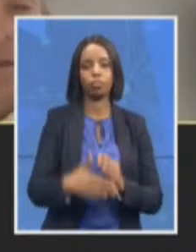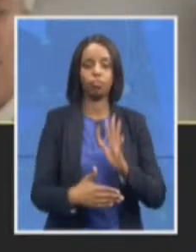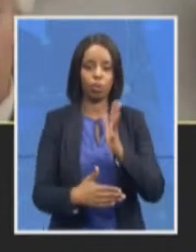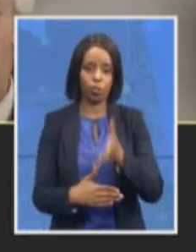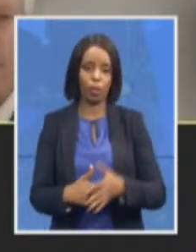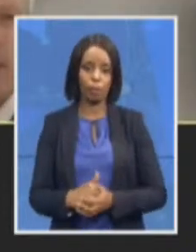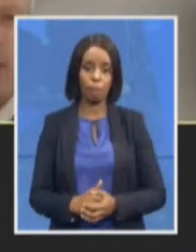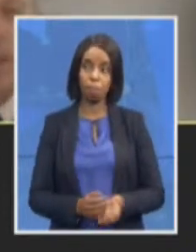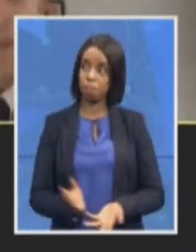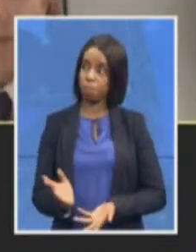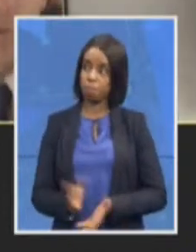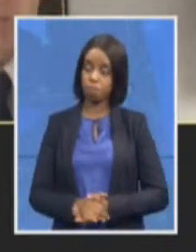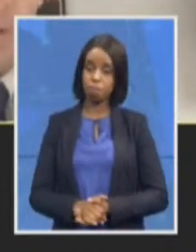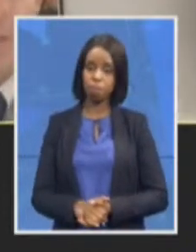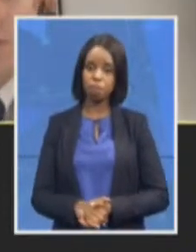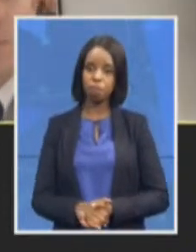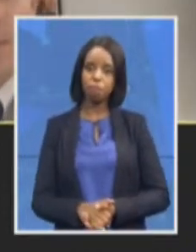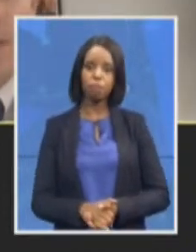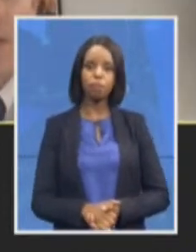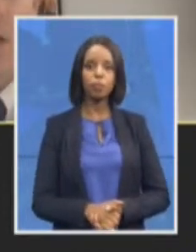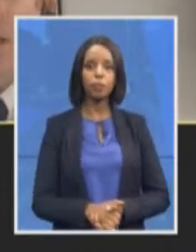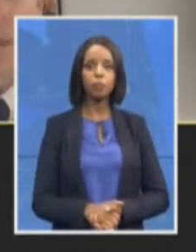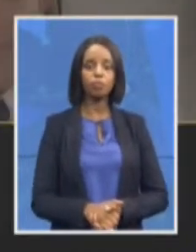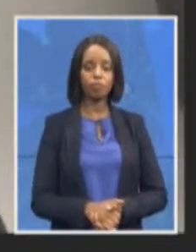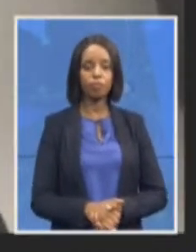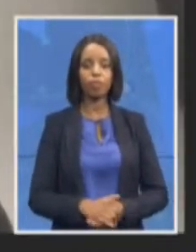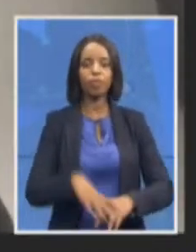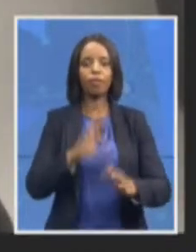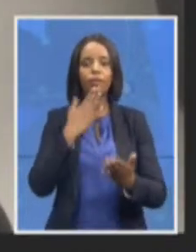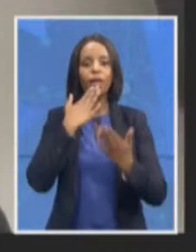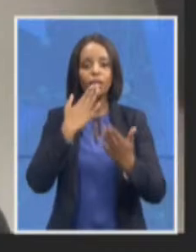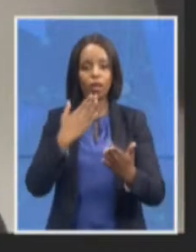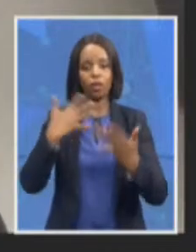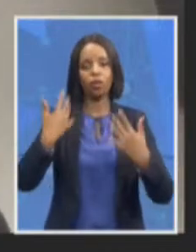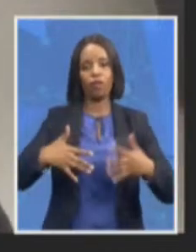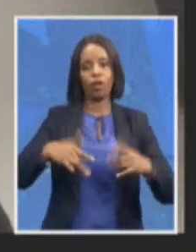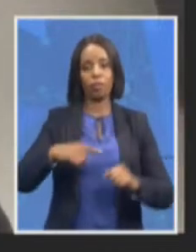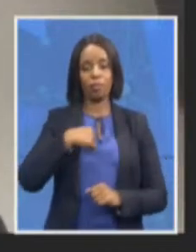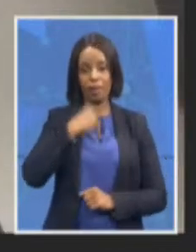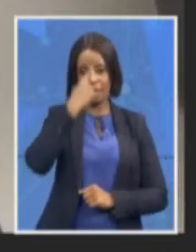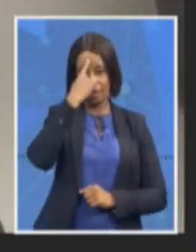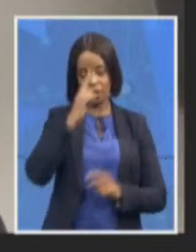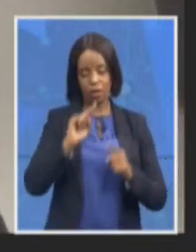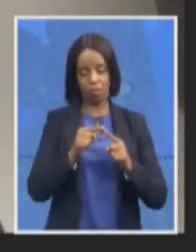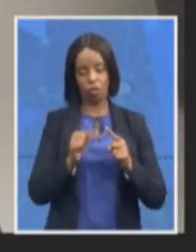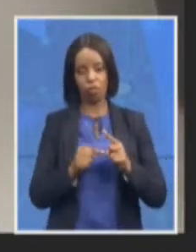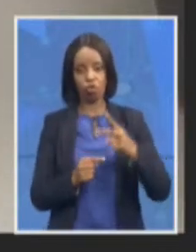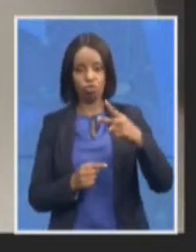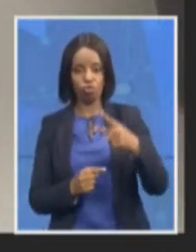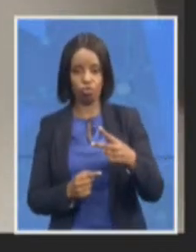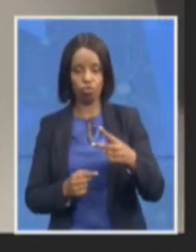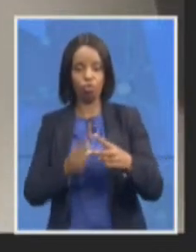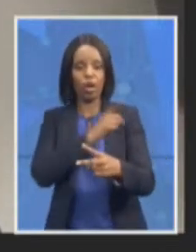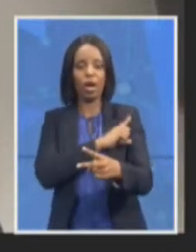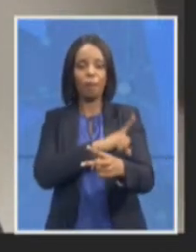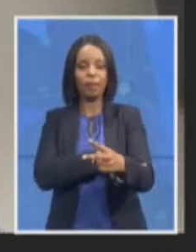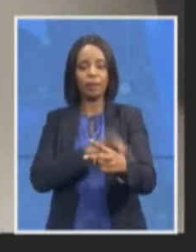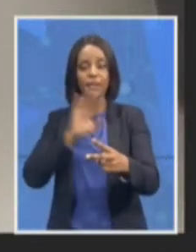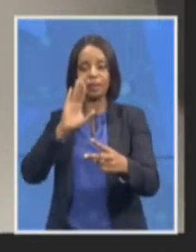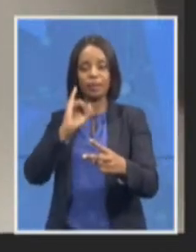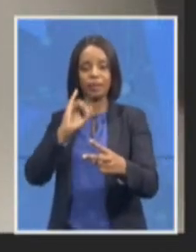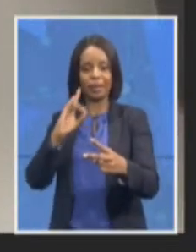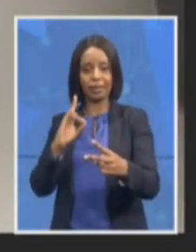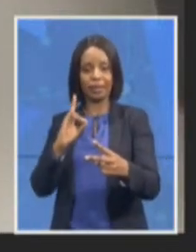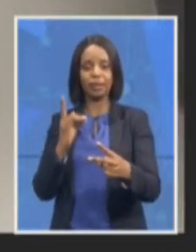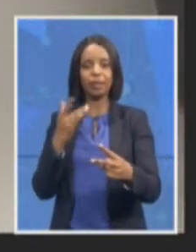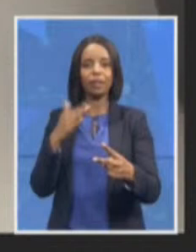Thank you very much I think there are two points to be made on capacity for the ID and it's been reported in the media that one of the reasons for the so